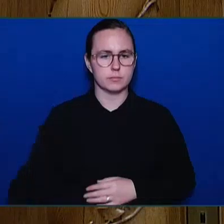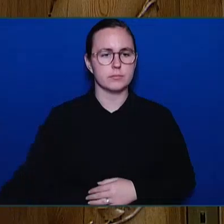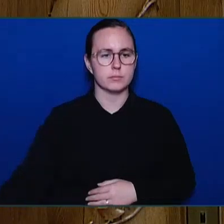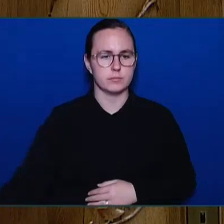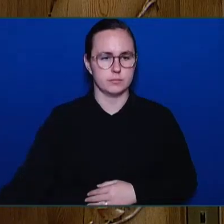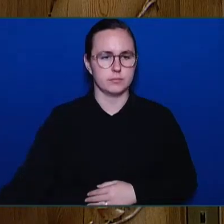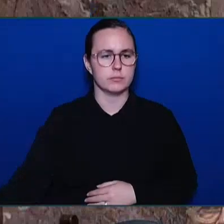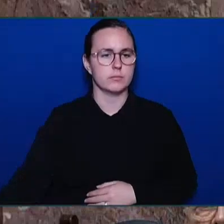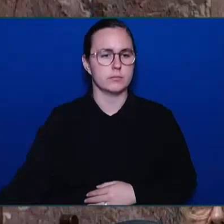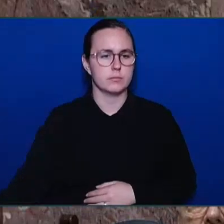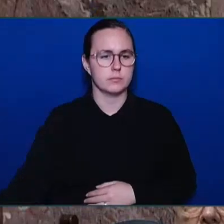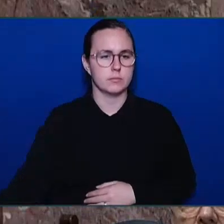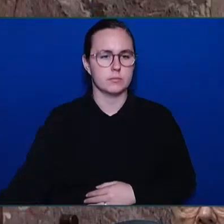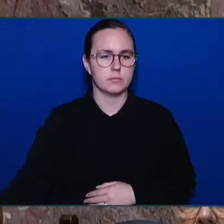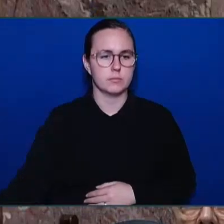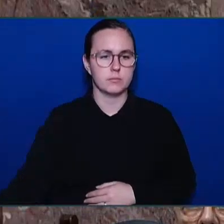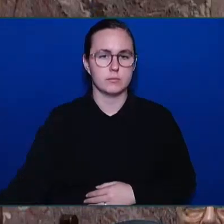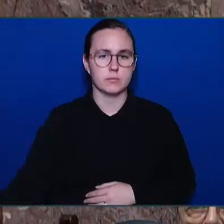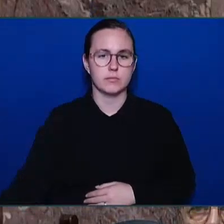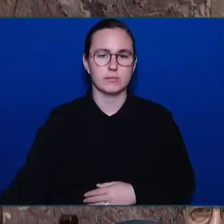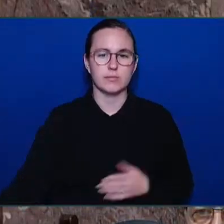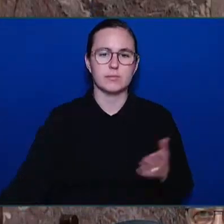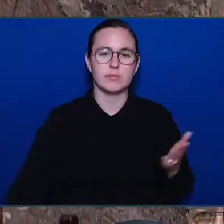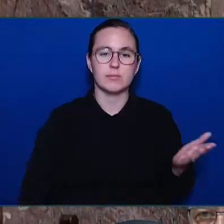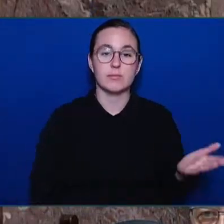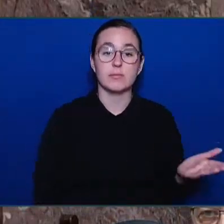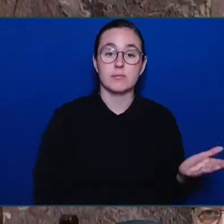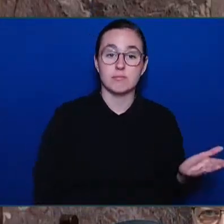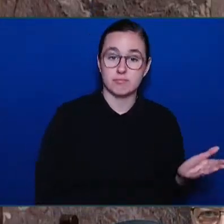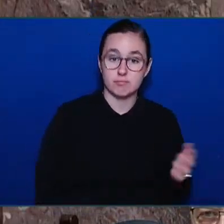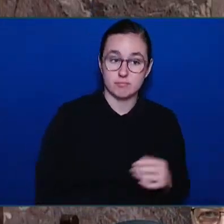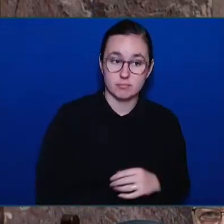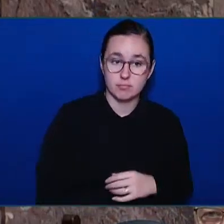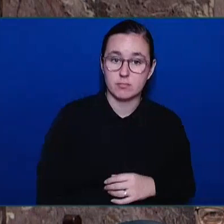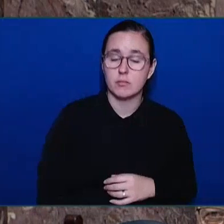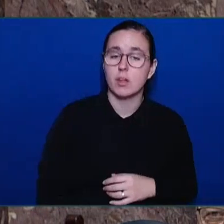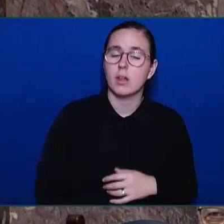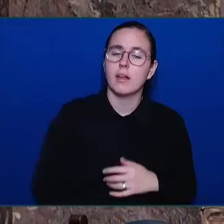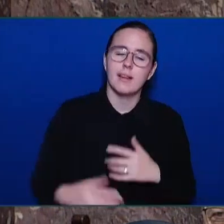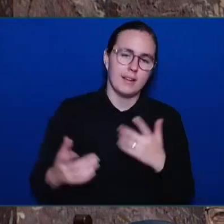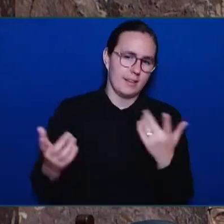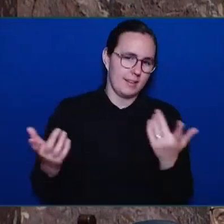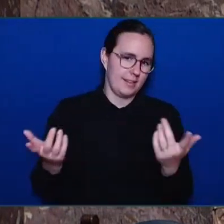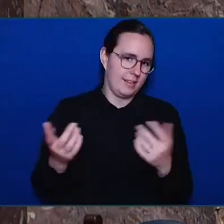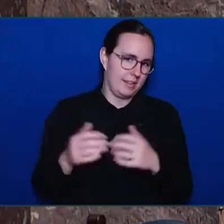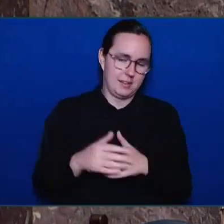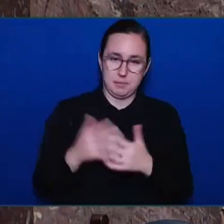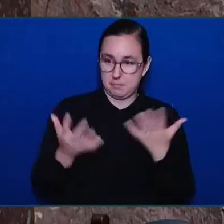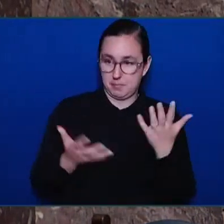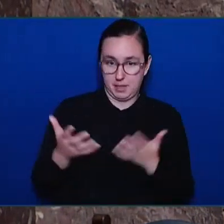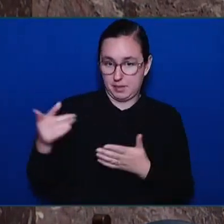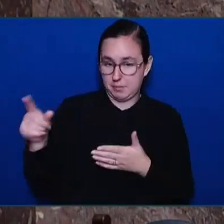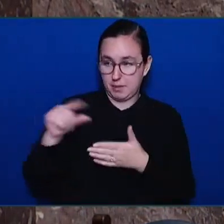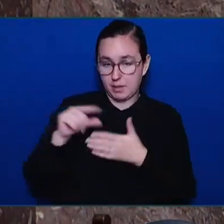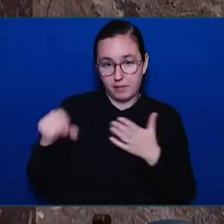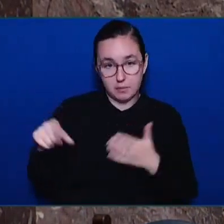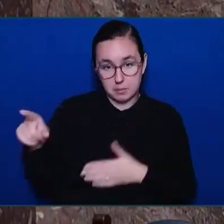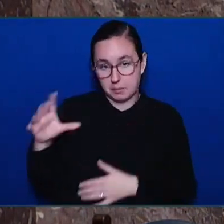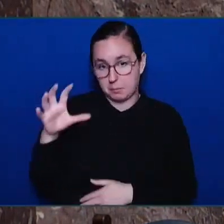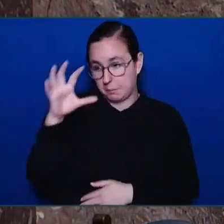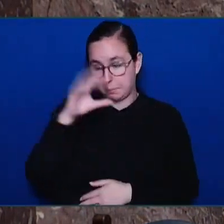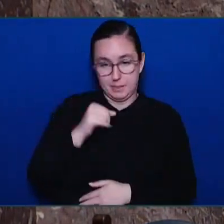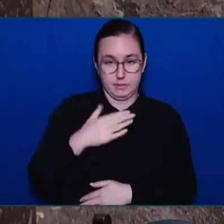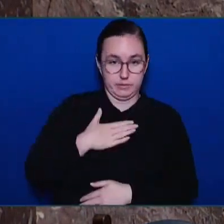Thank you. perhaps the government didn't hear my colleague's first question, where he pointed out it's been 450-plus days